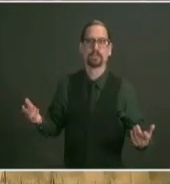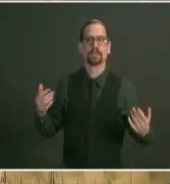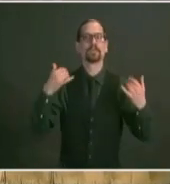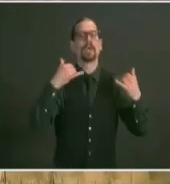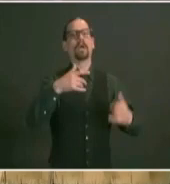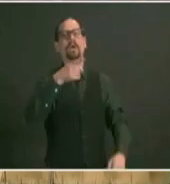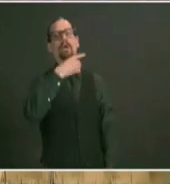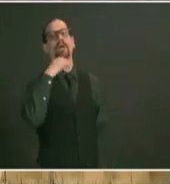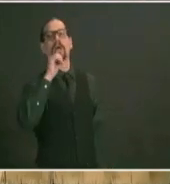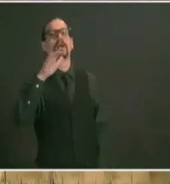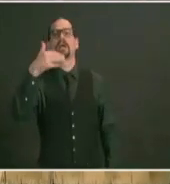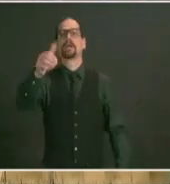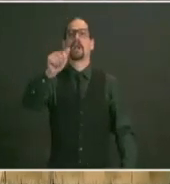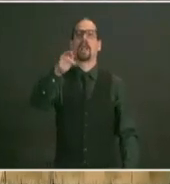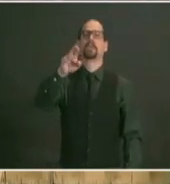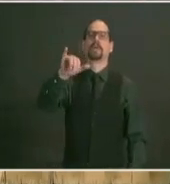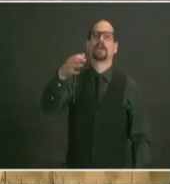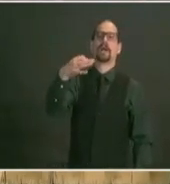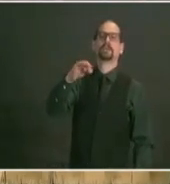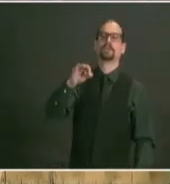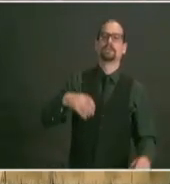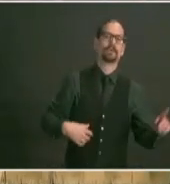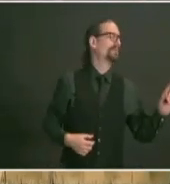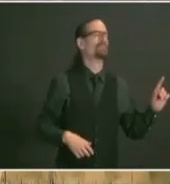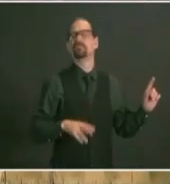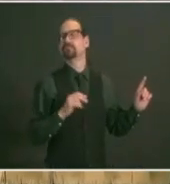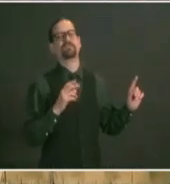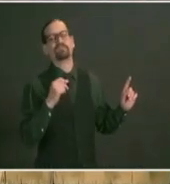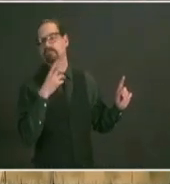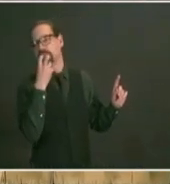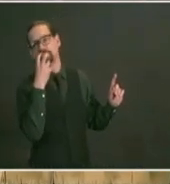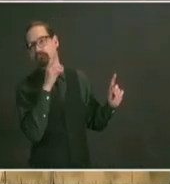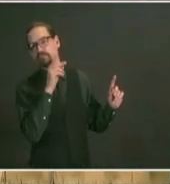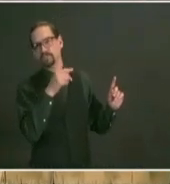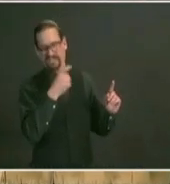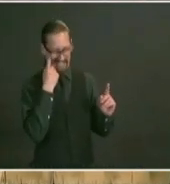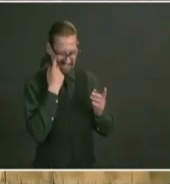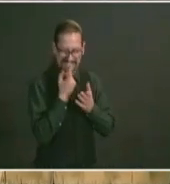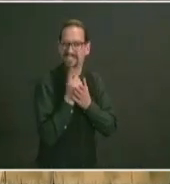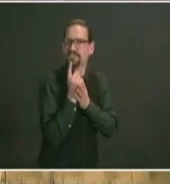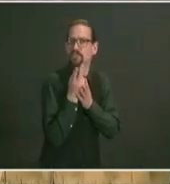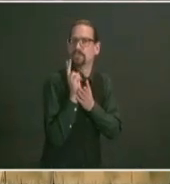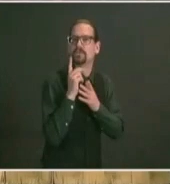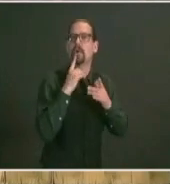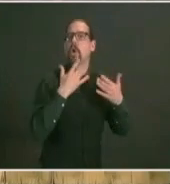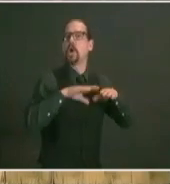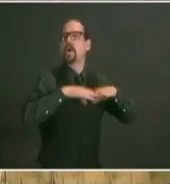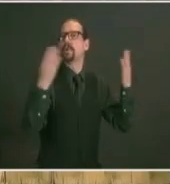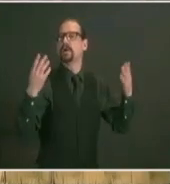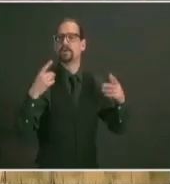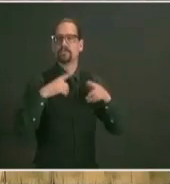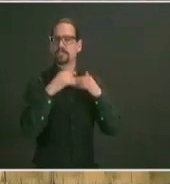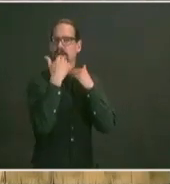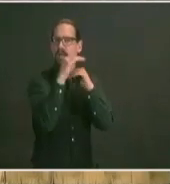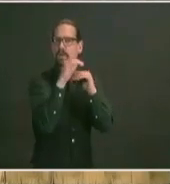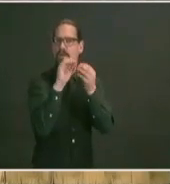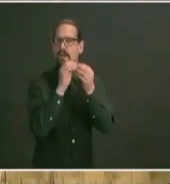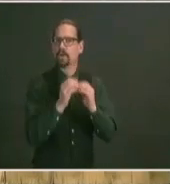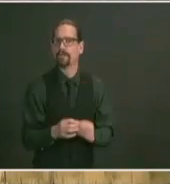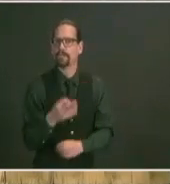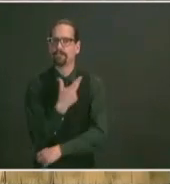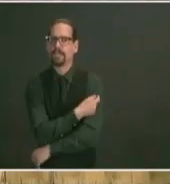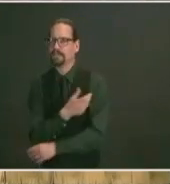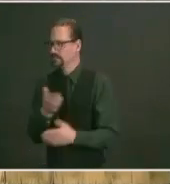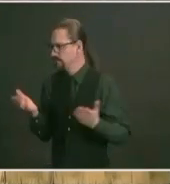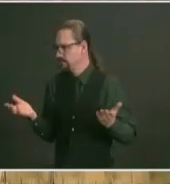world would you open up that tranche of people when you knew you only had x number a very small percentage of first